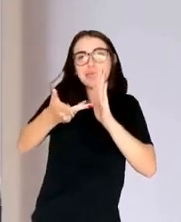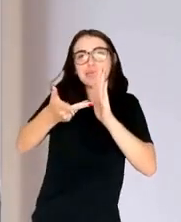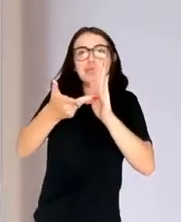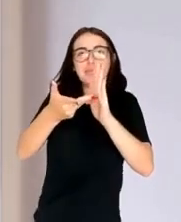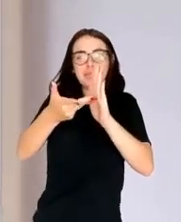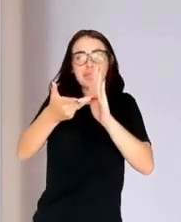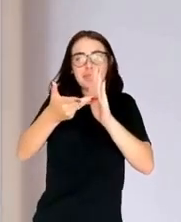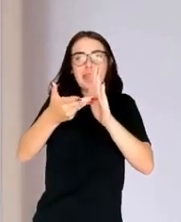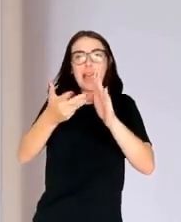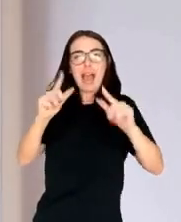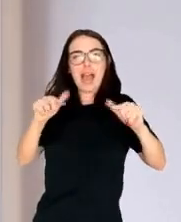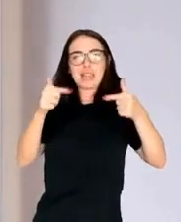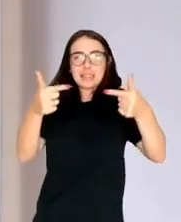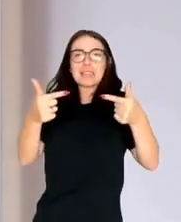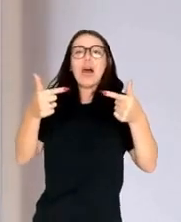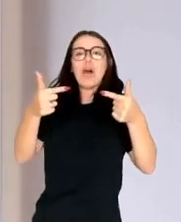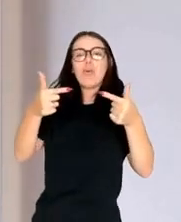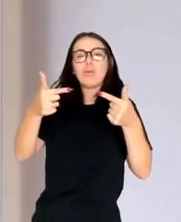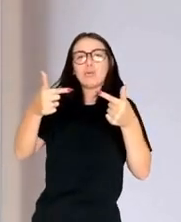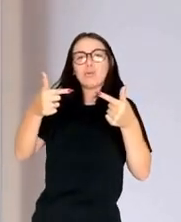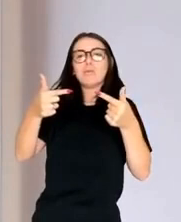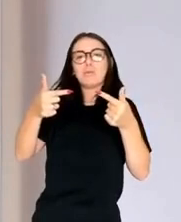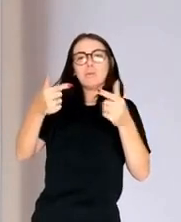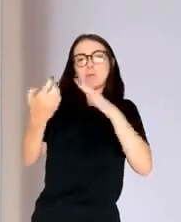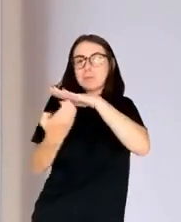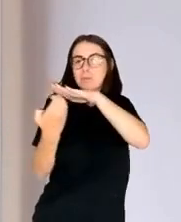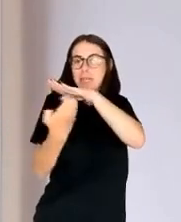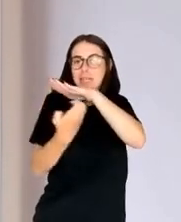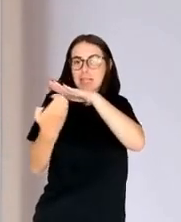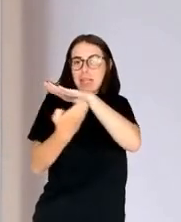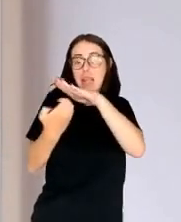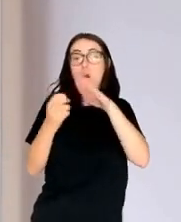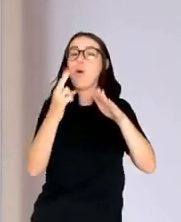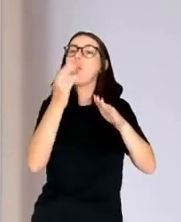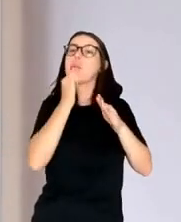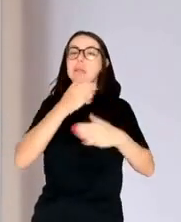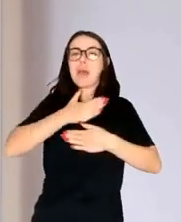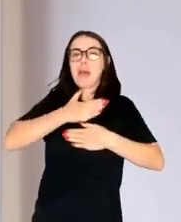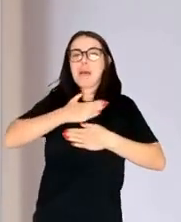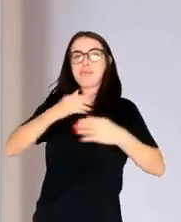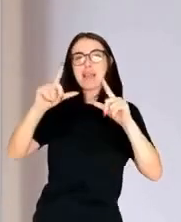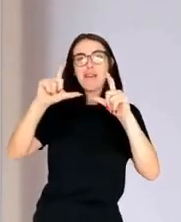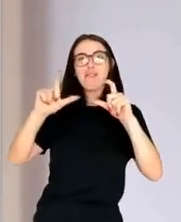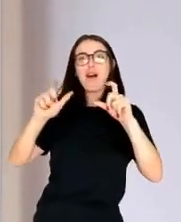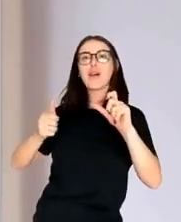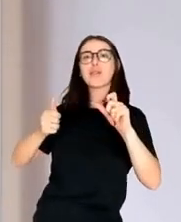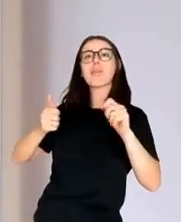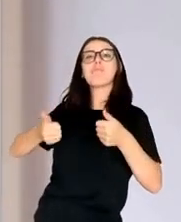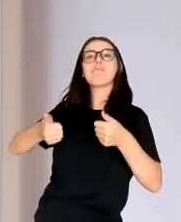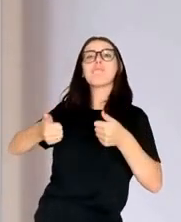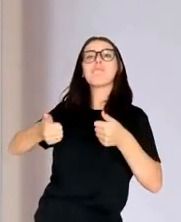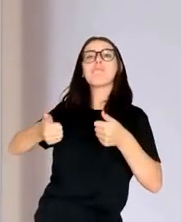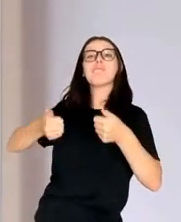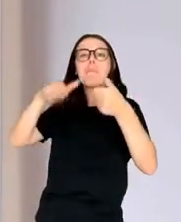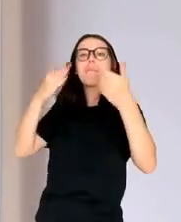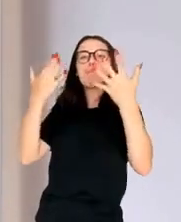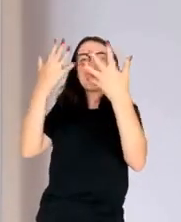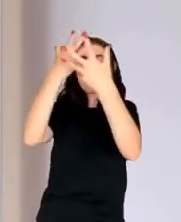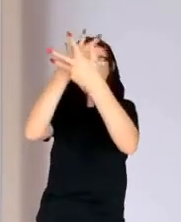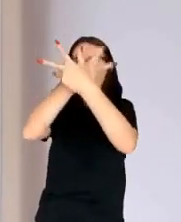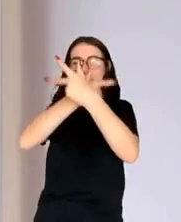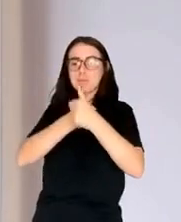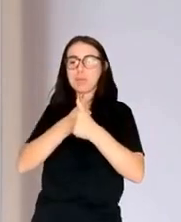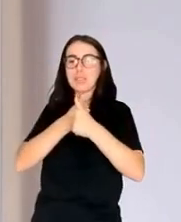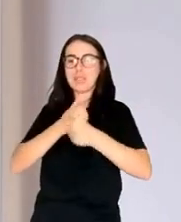not maybe into how to recognize fraud being perpetrated by businesses taking advantage of a